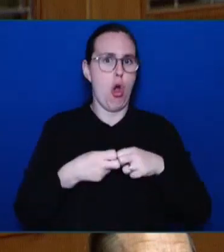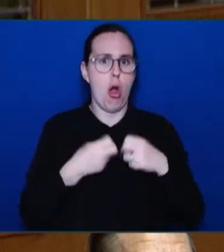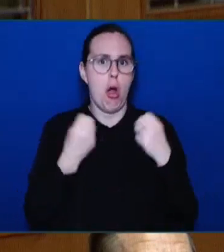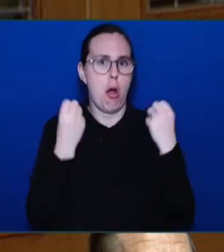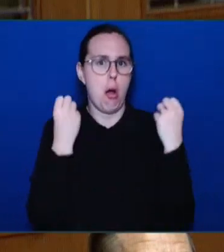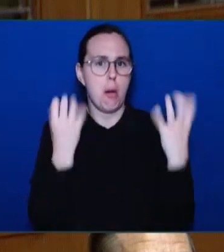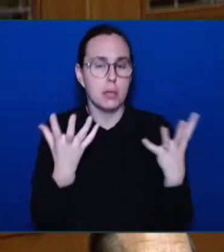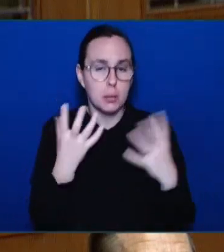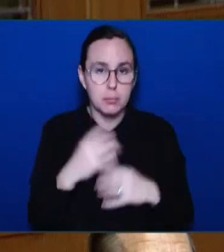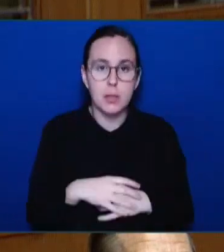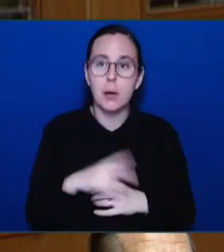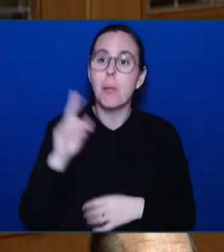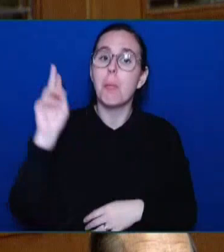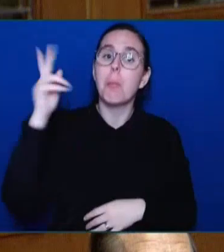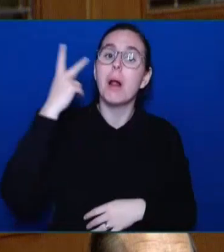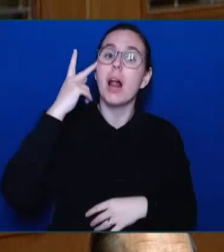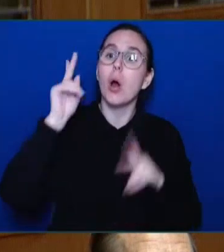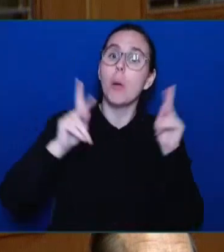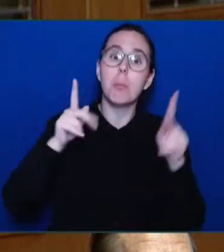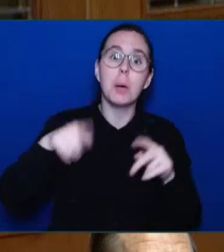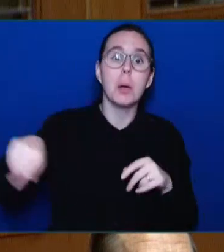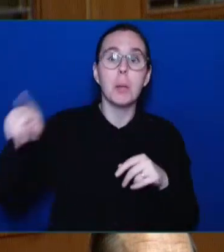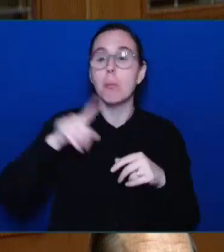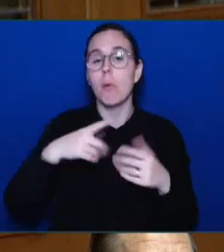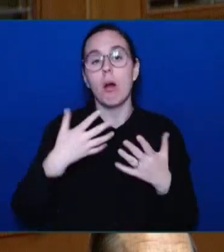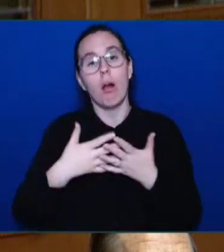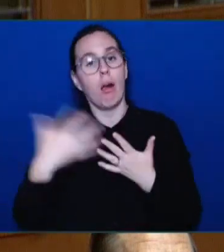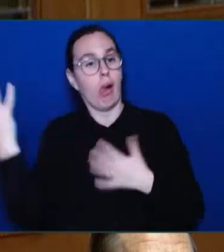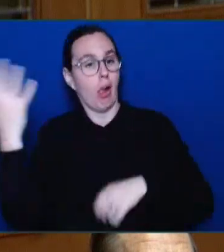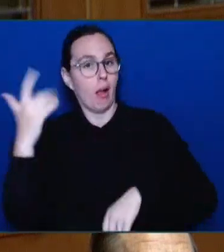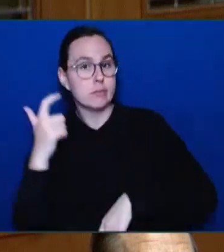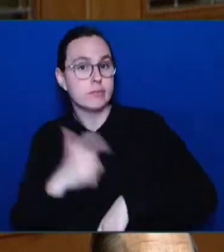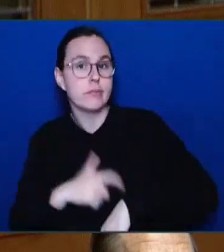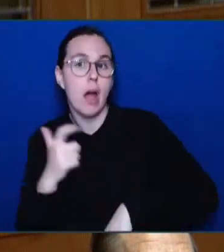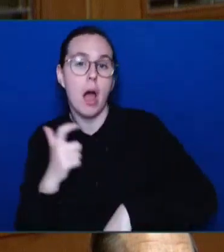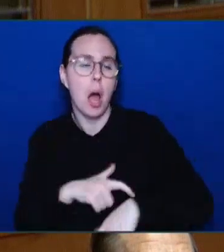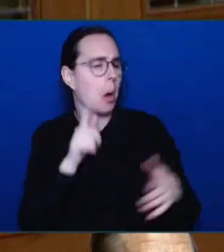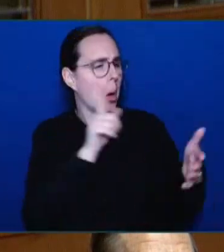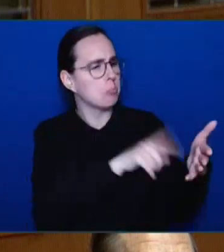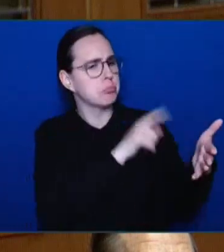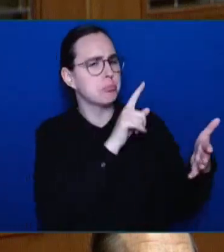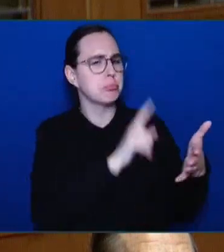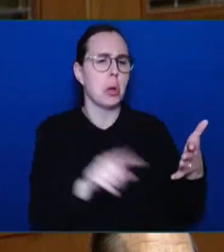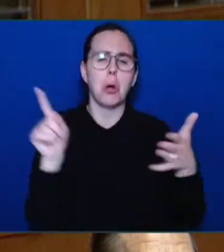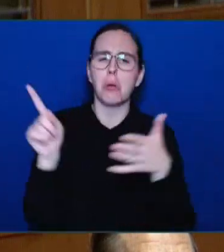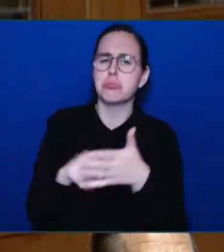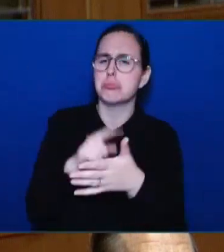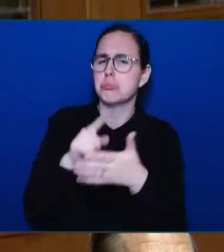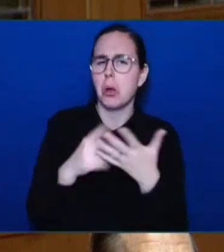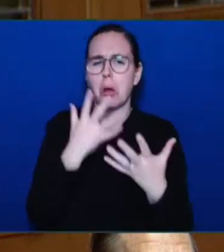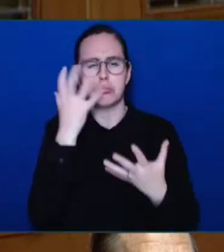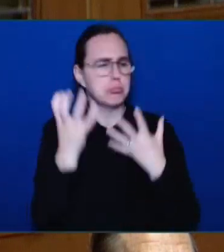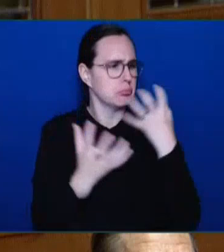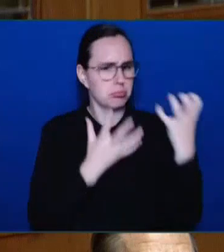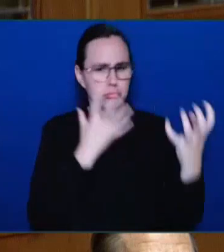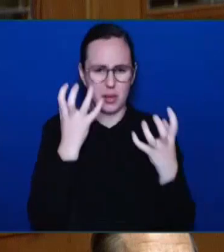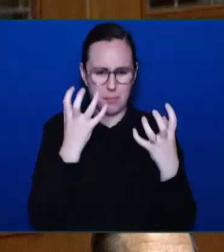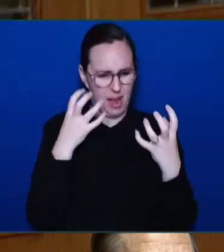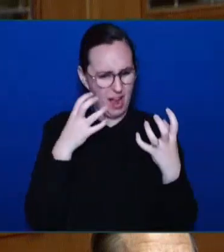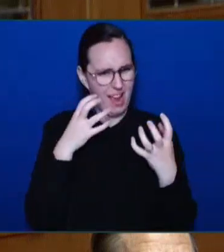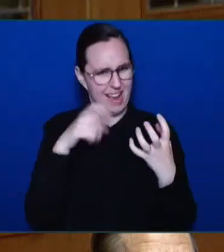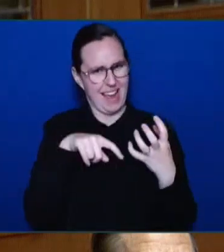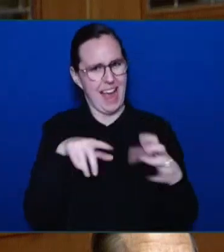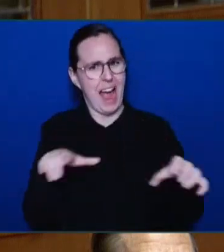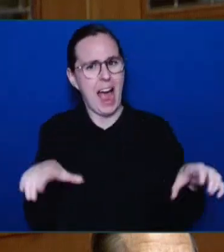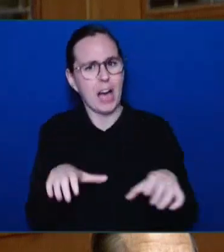are dealing with today. In 2017, when I ran to be an MLA, what mattered most to me was that we